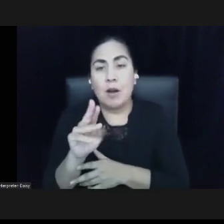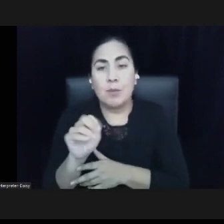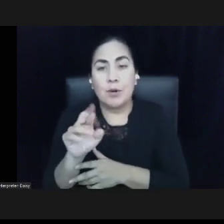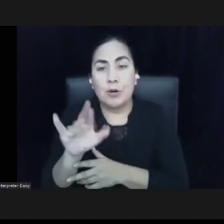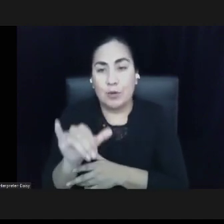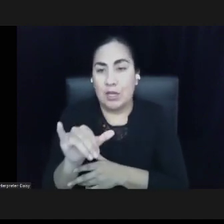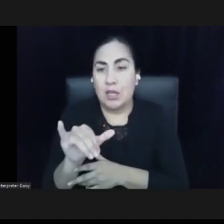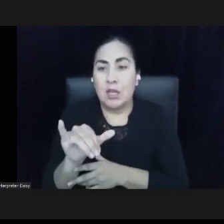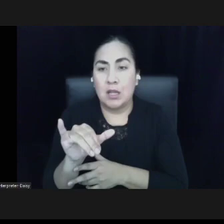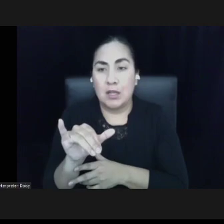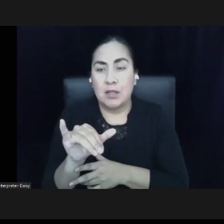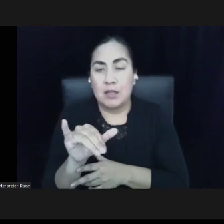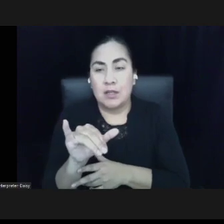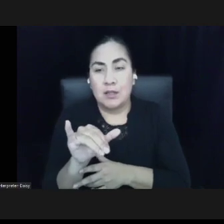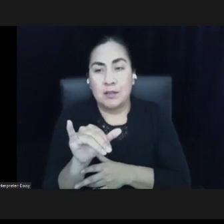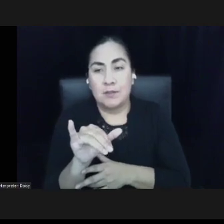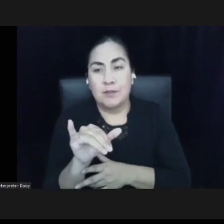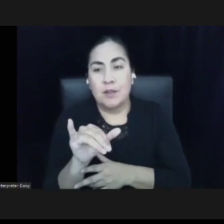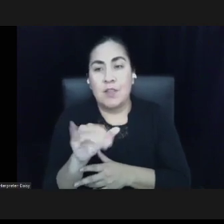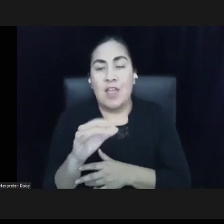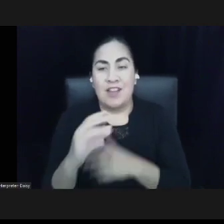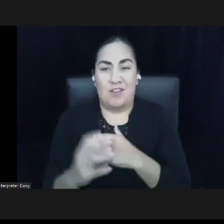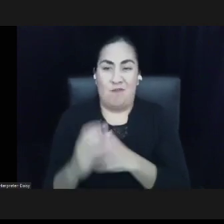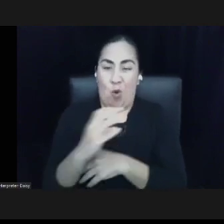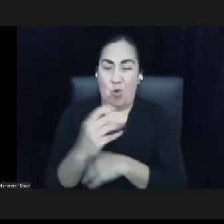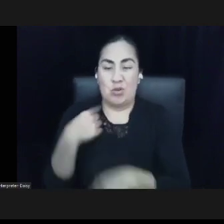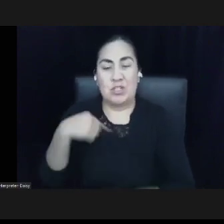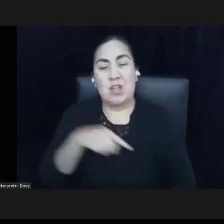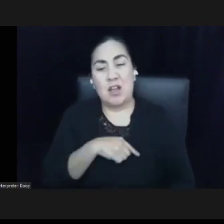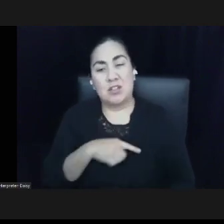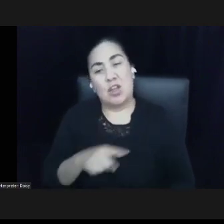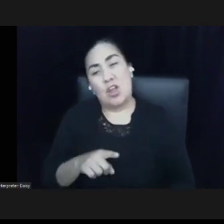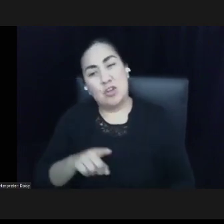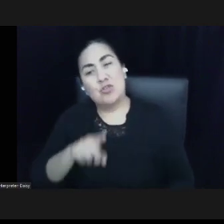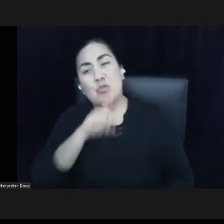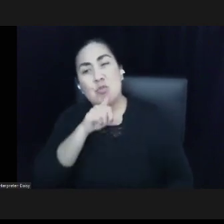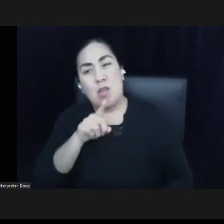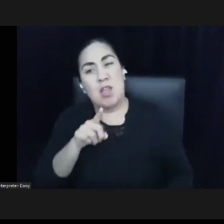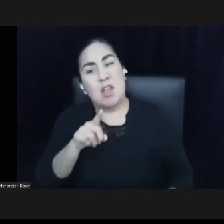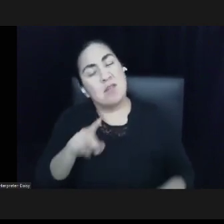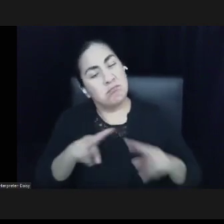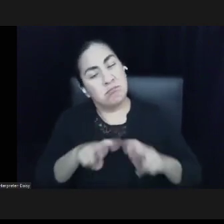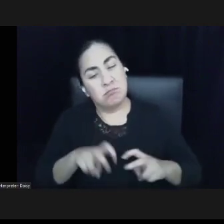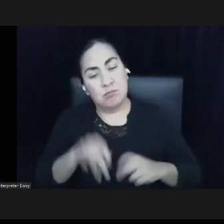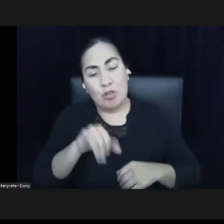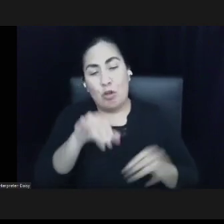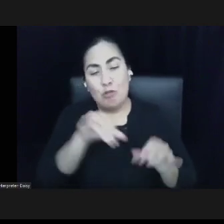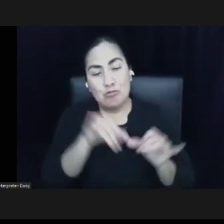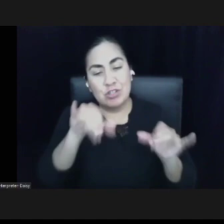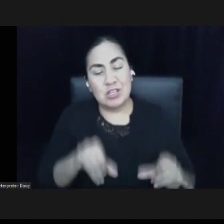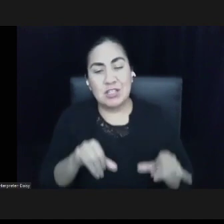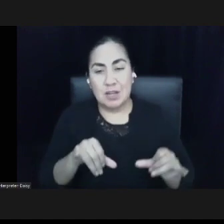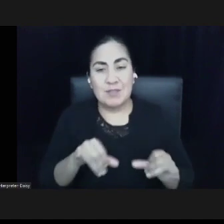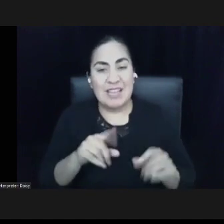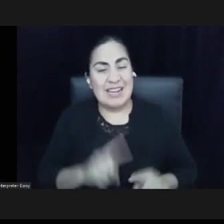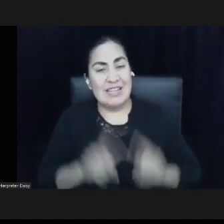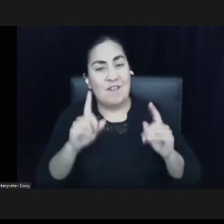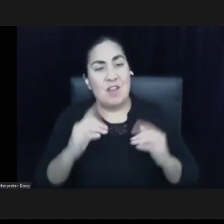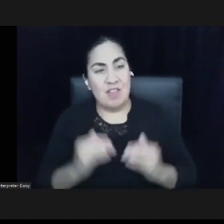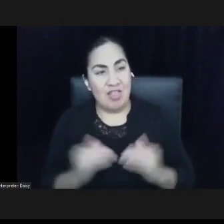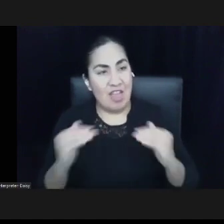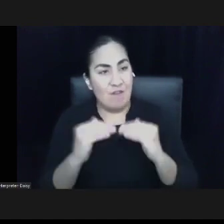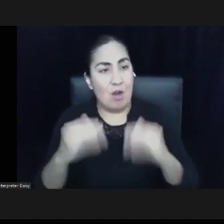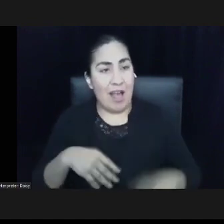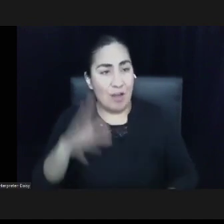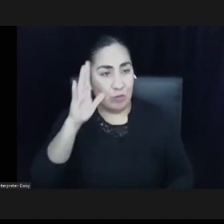forced us to really interrogate those systems even more at a different level. And I will say that,